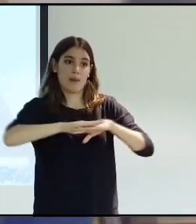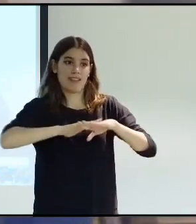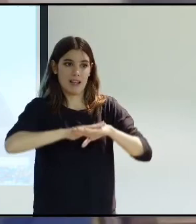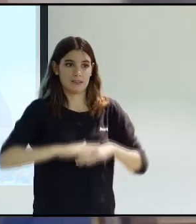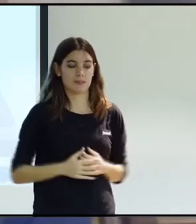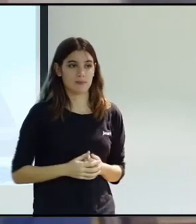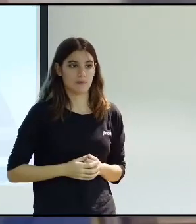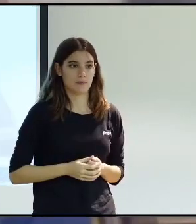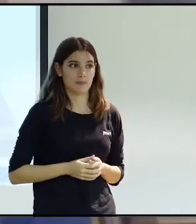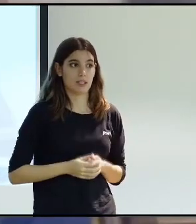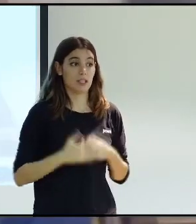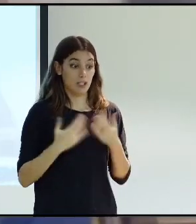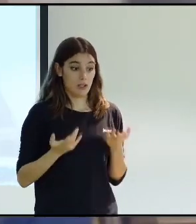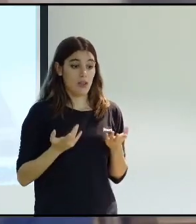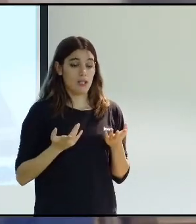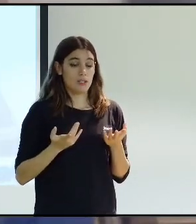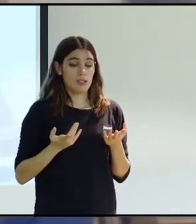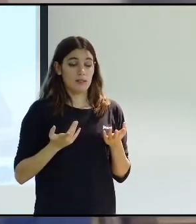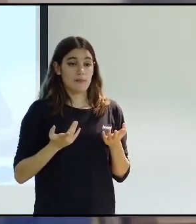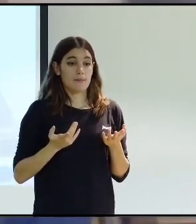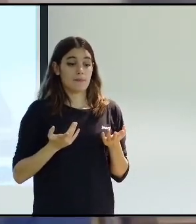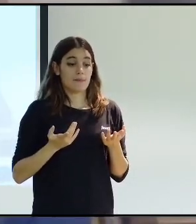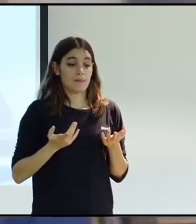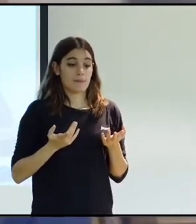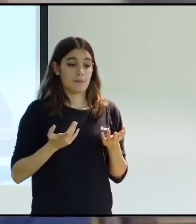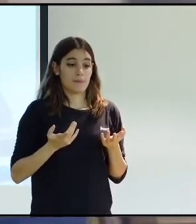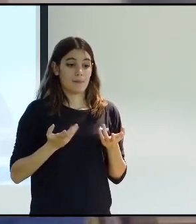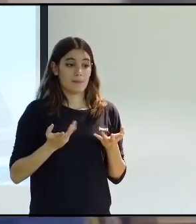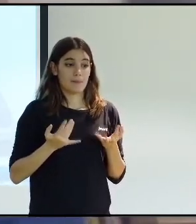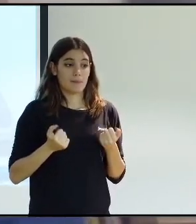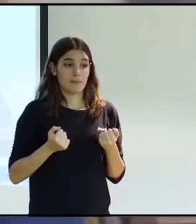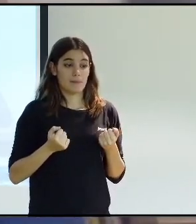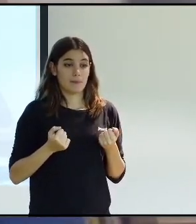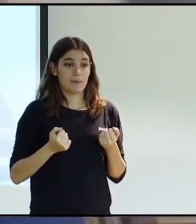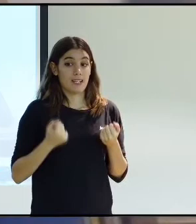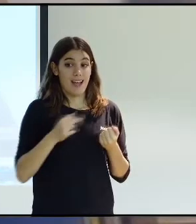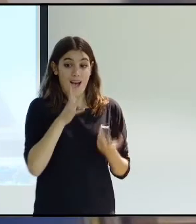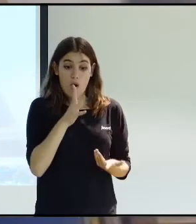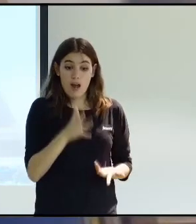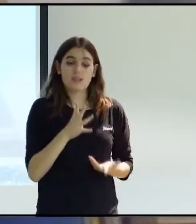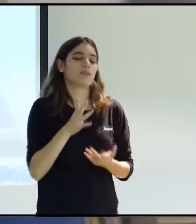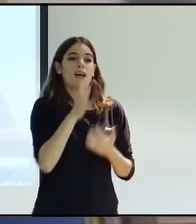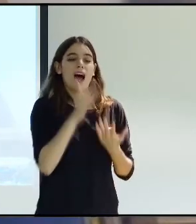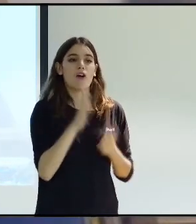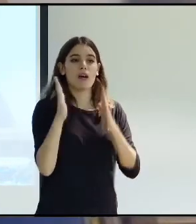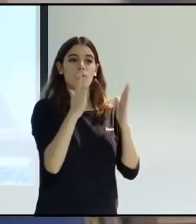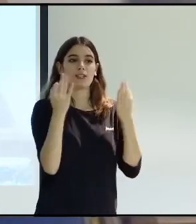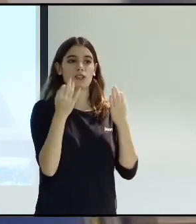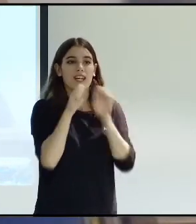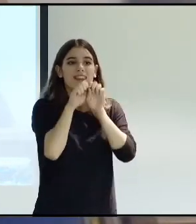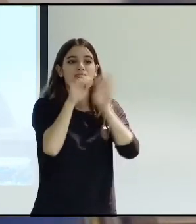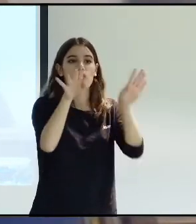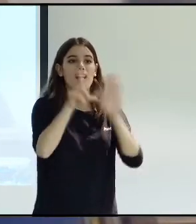And, as such, we are now